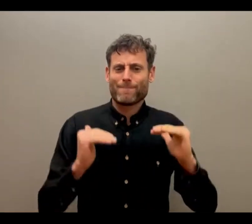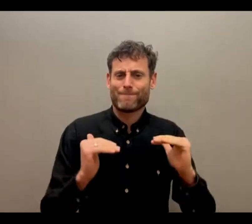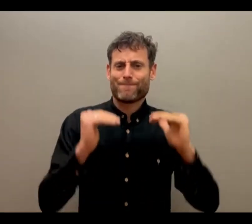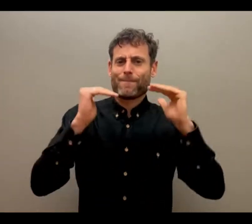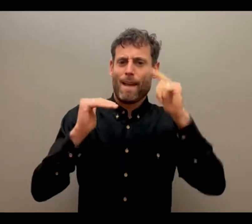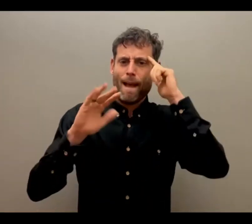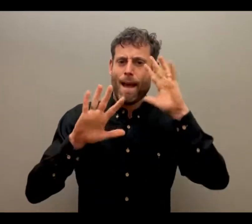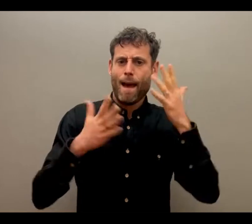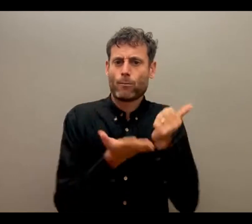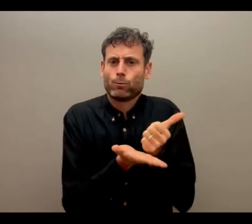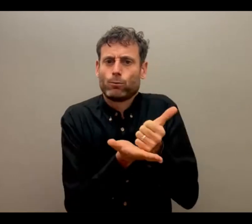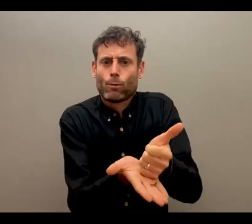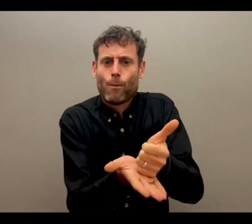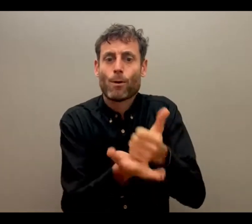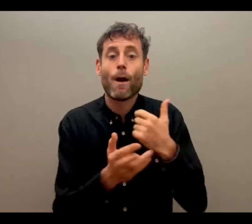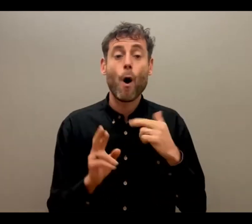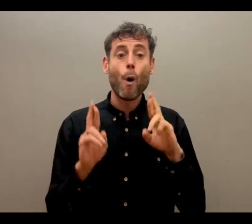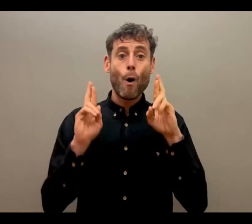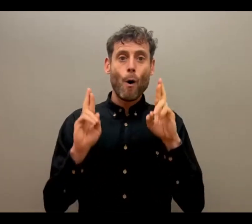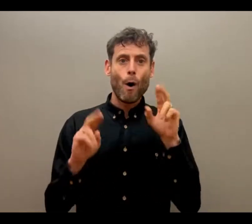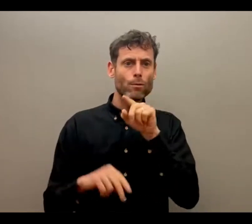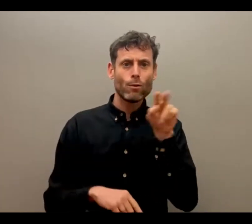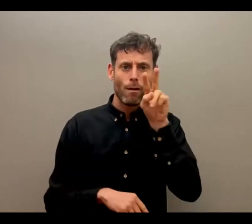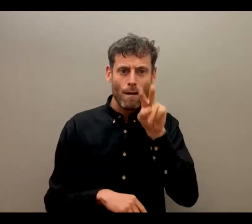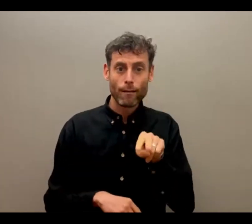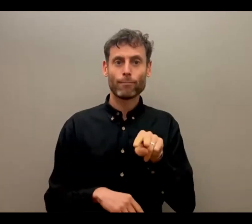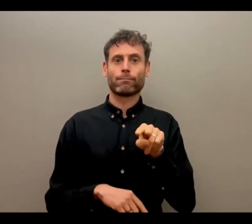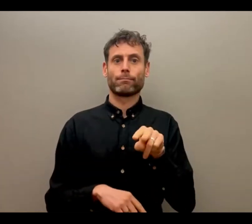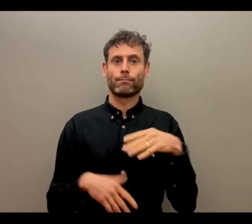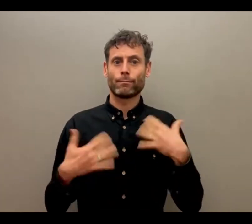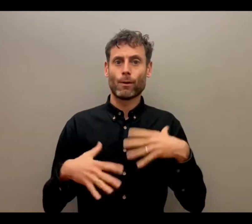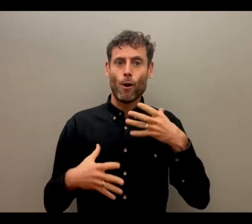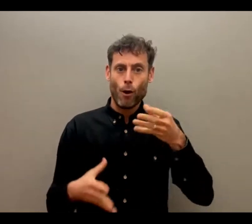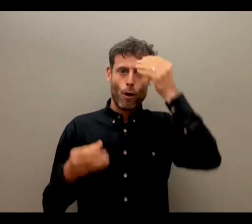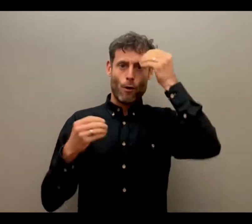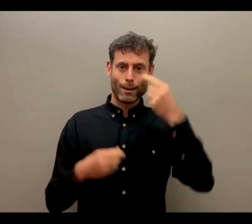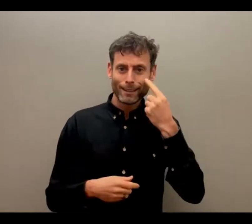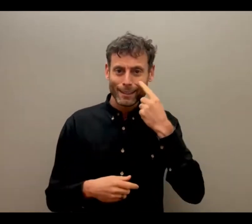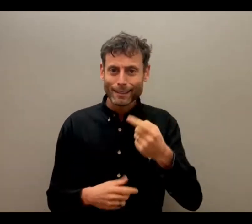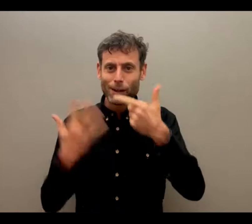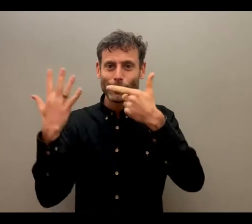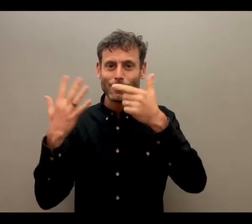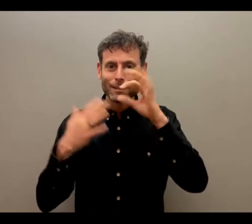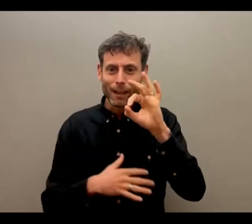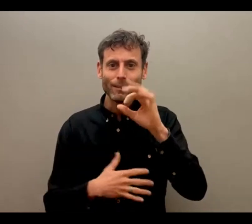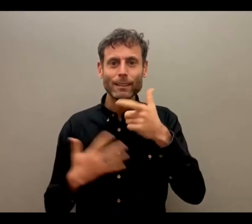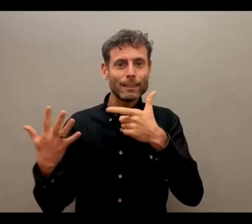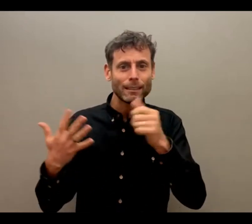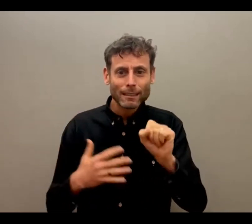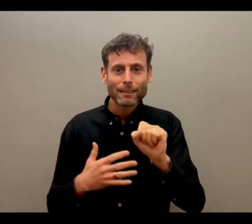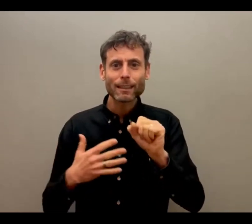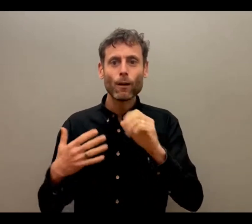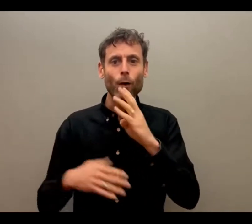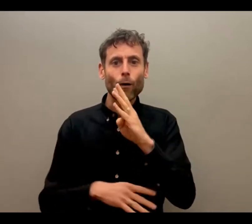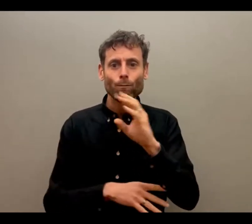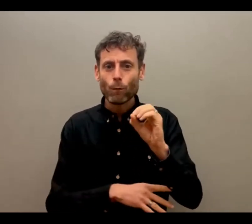learned something from that survey, because I see that some of the answers were 70, 60, 40, etc. And I hope that this has